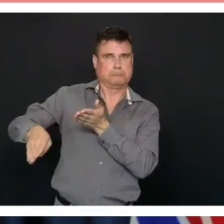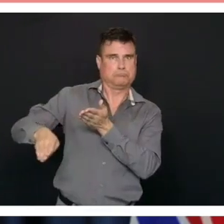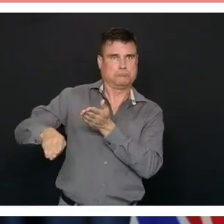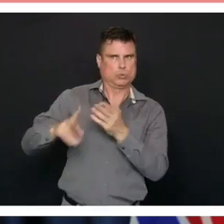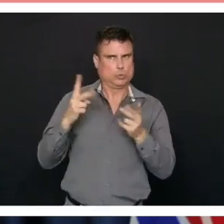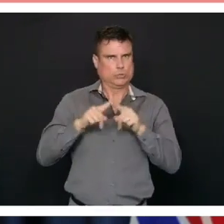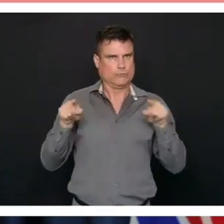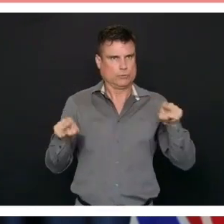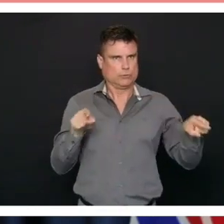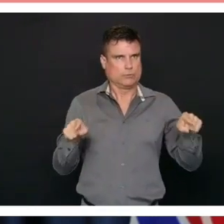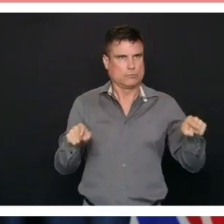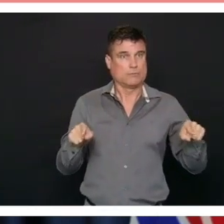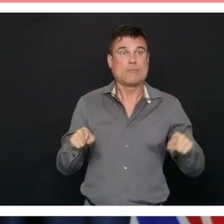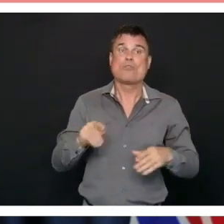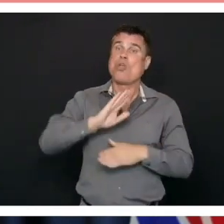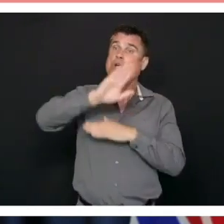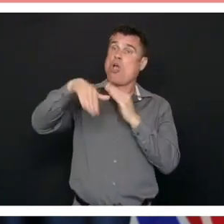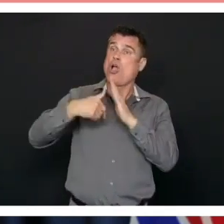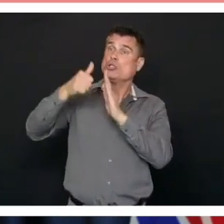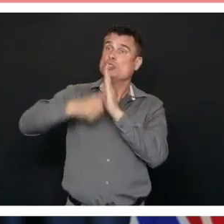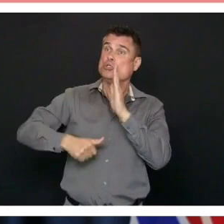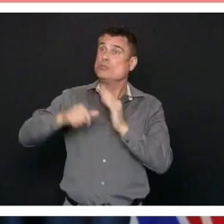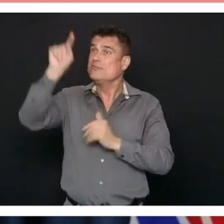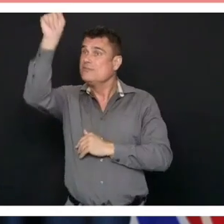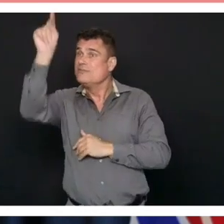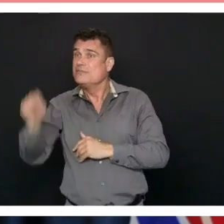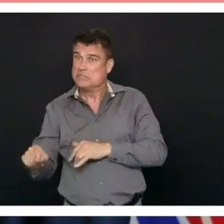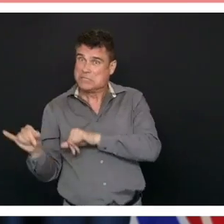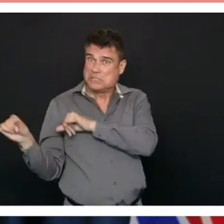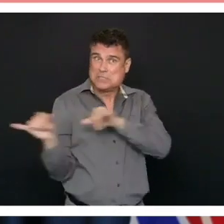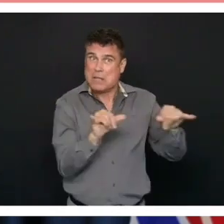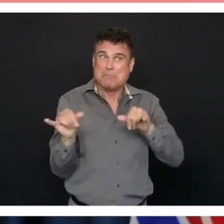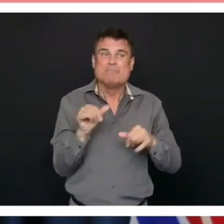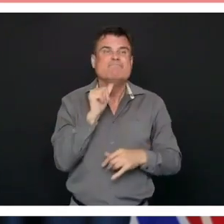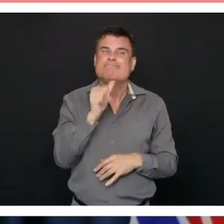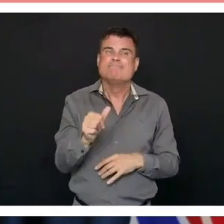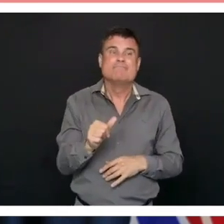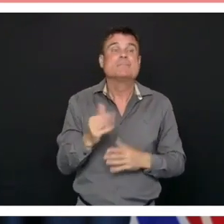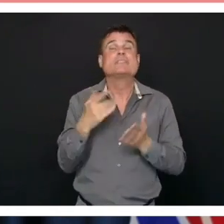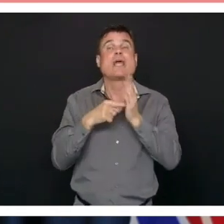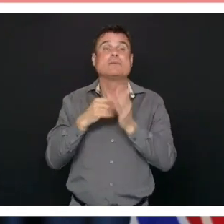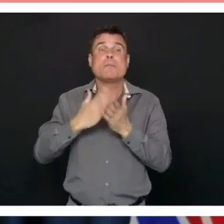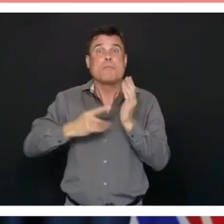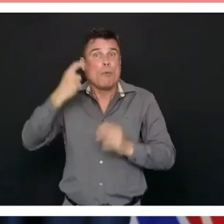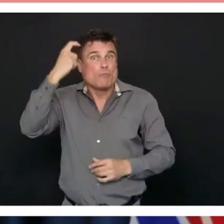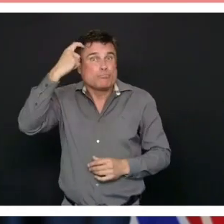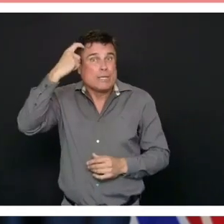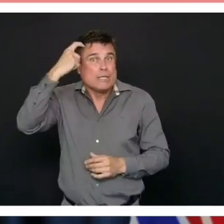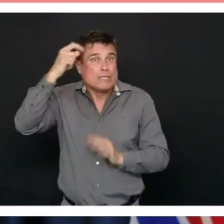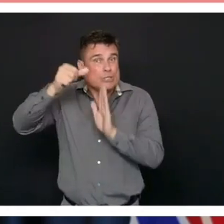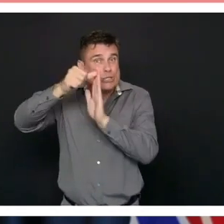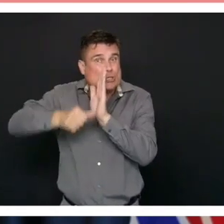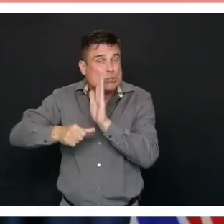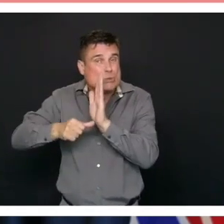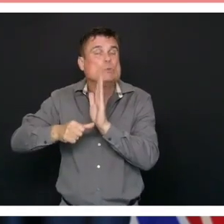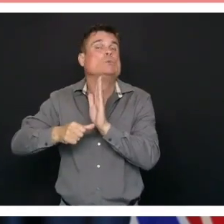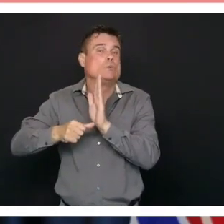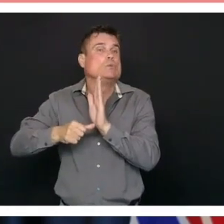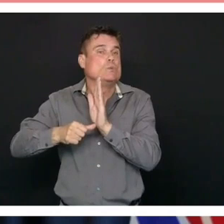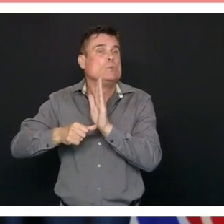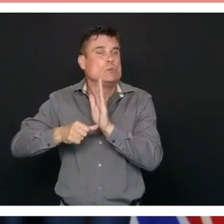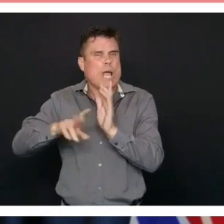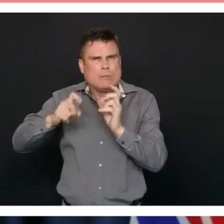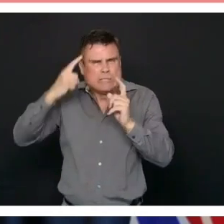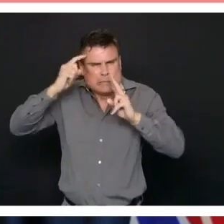that's been a priority as well. And so we all know that a seven- or eight-hour surgery